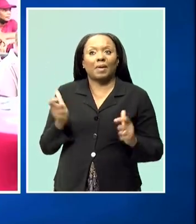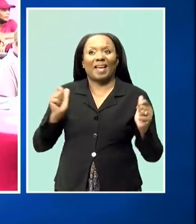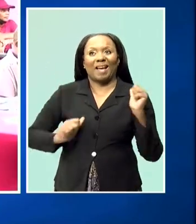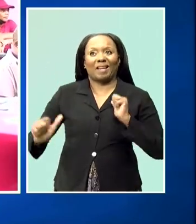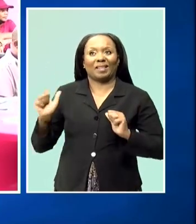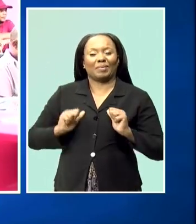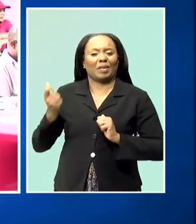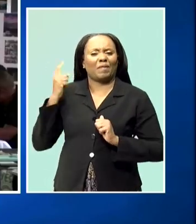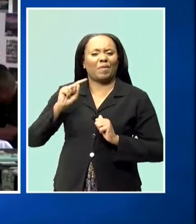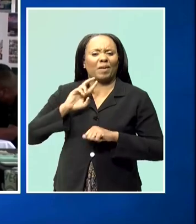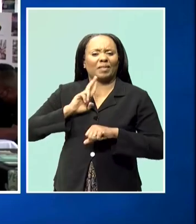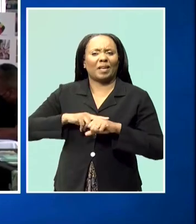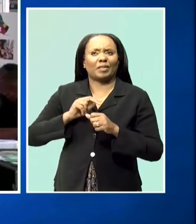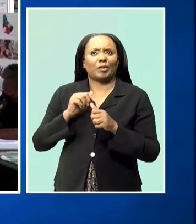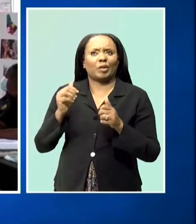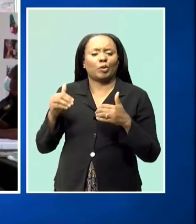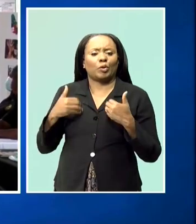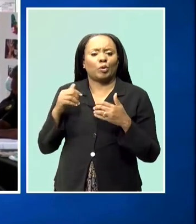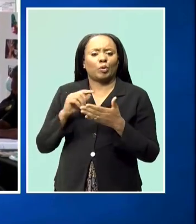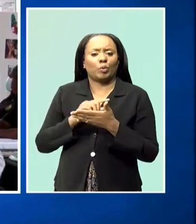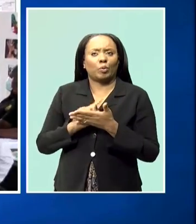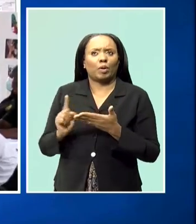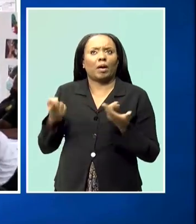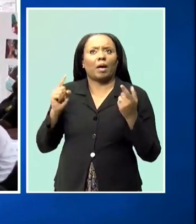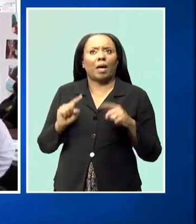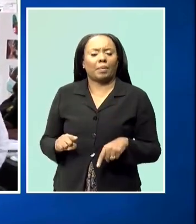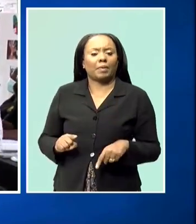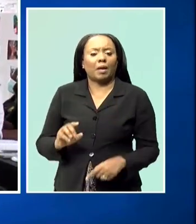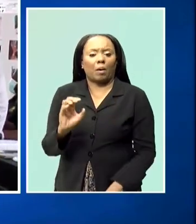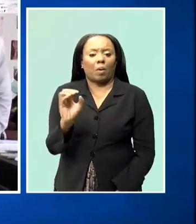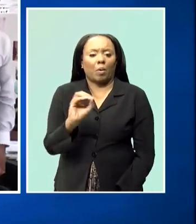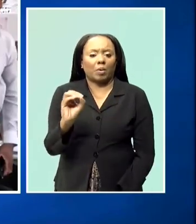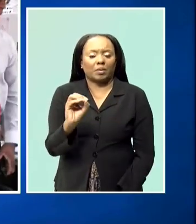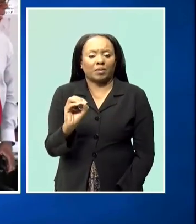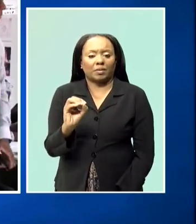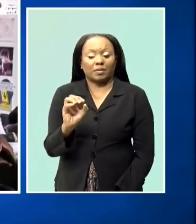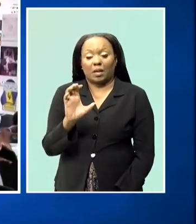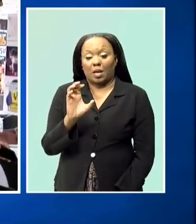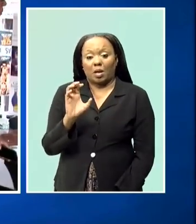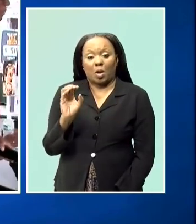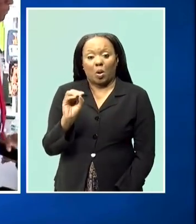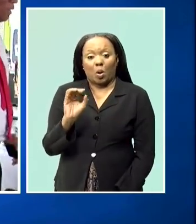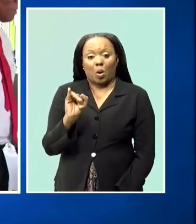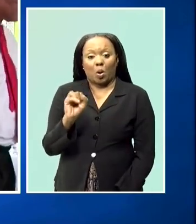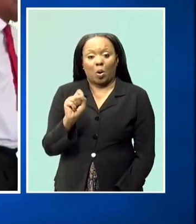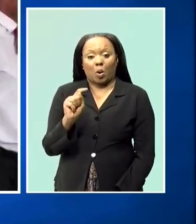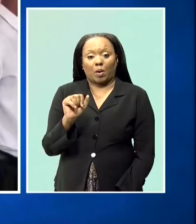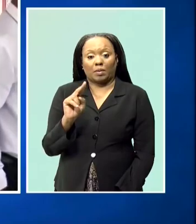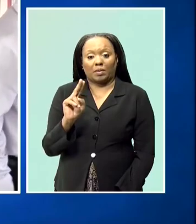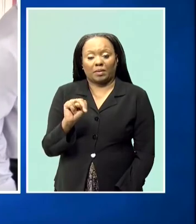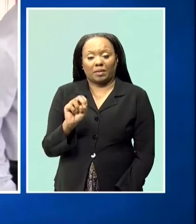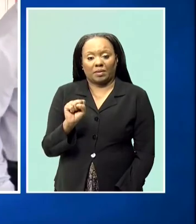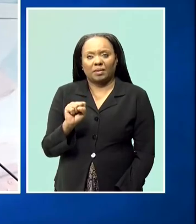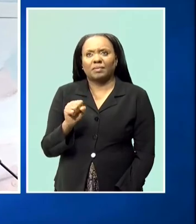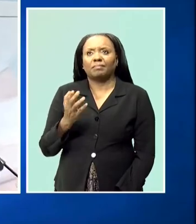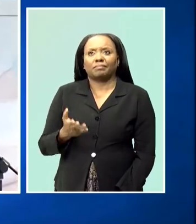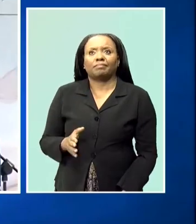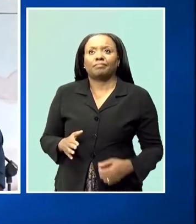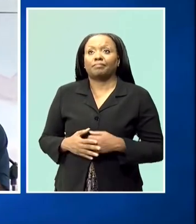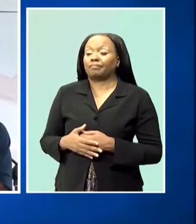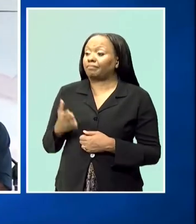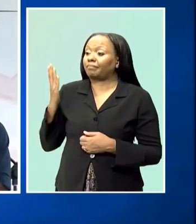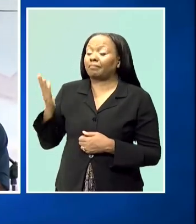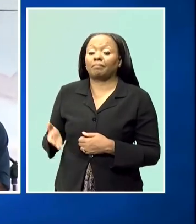National Youth Week took place at the Oystens Bay Garden with the Open Day. Manager of Yes, Ryan Mosley, gave an overview of the event. This